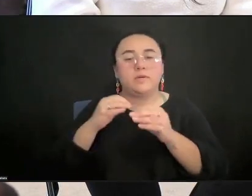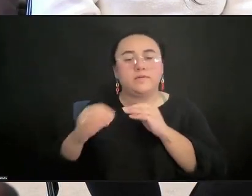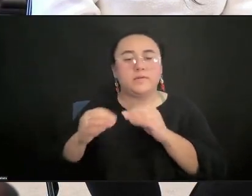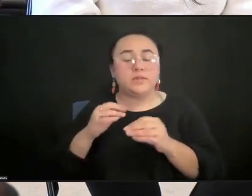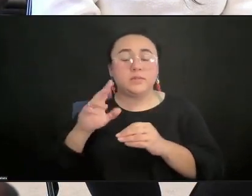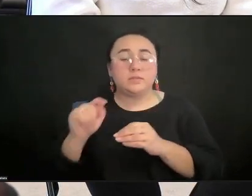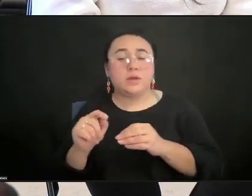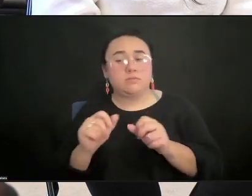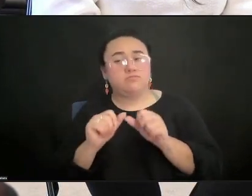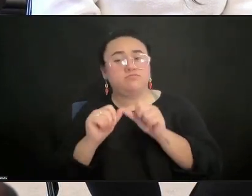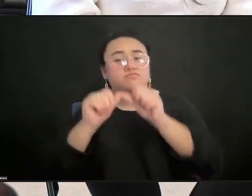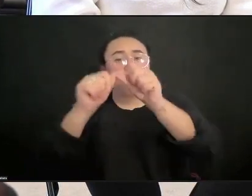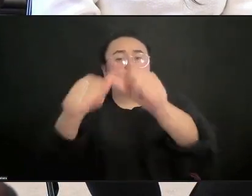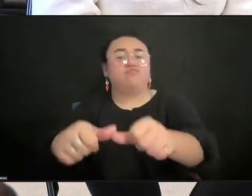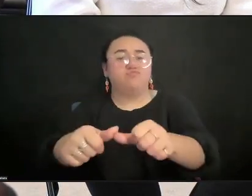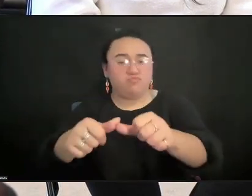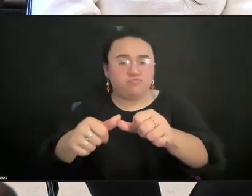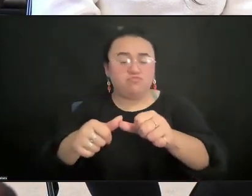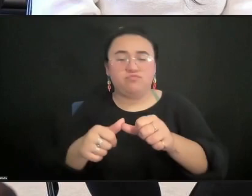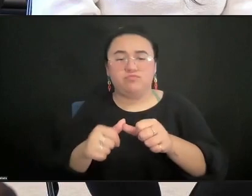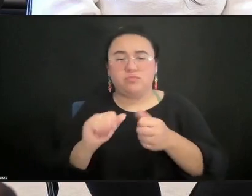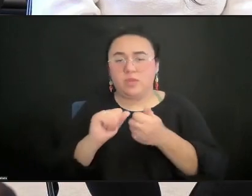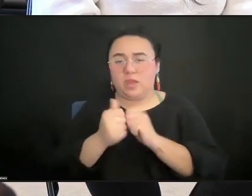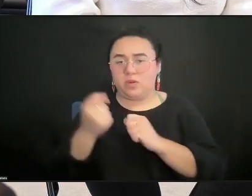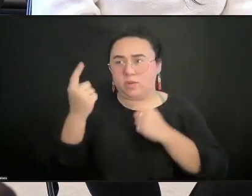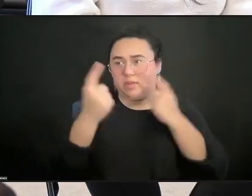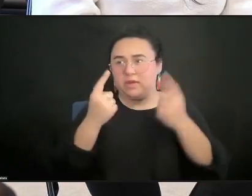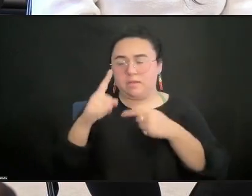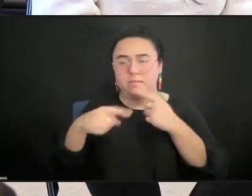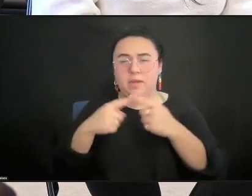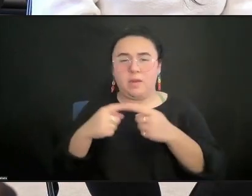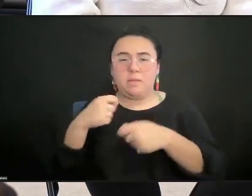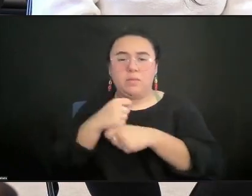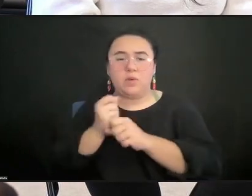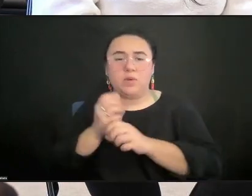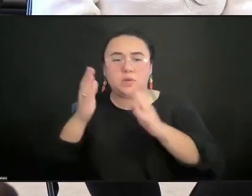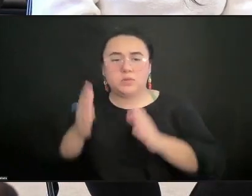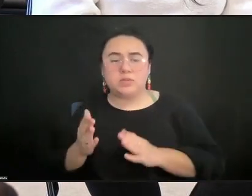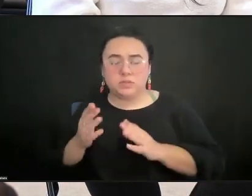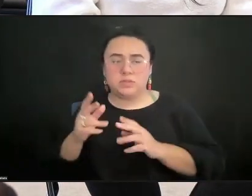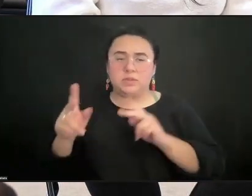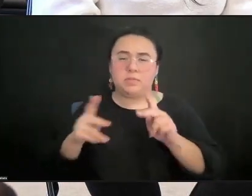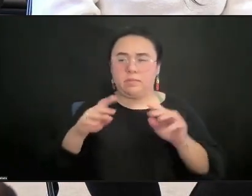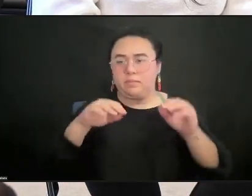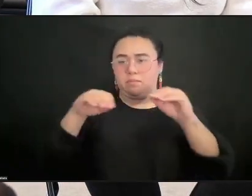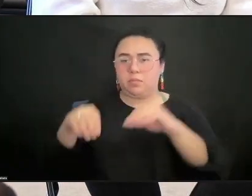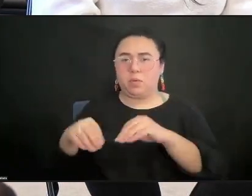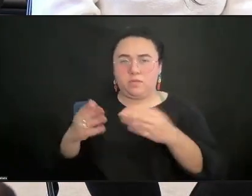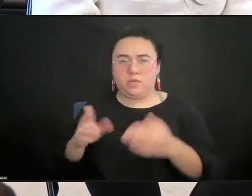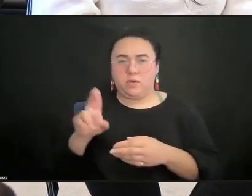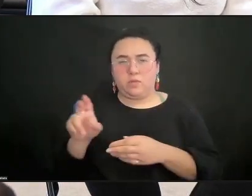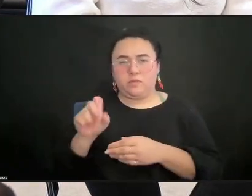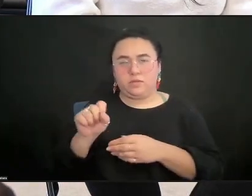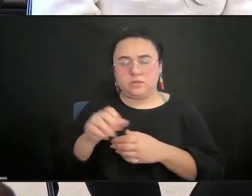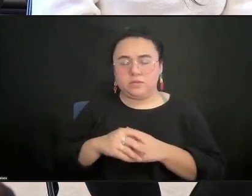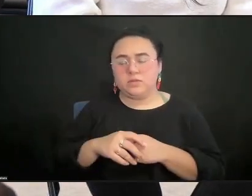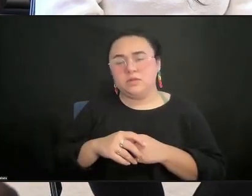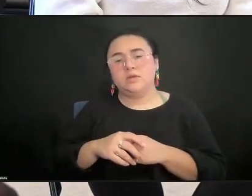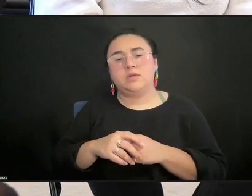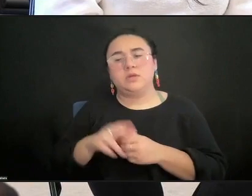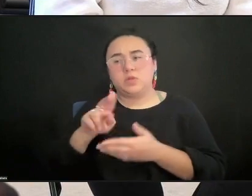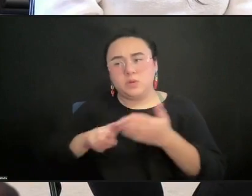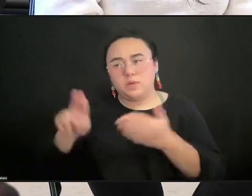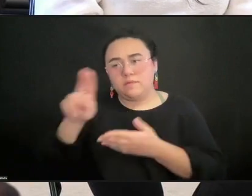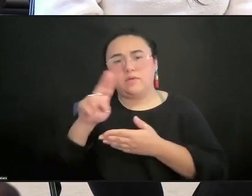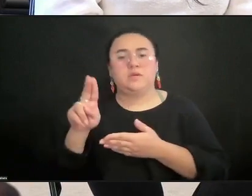having producers and residents at universities? How do we think about providing space so that we're mitigating